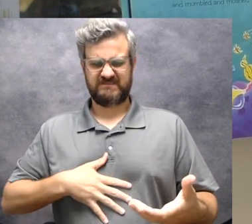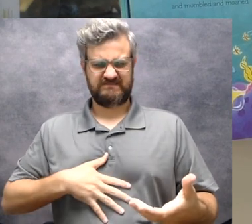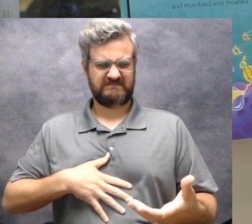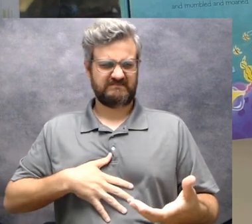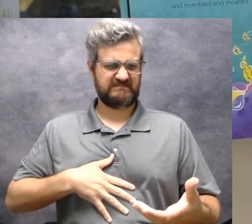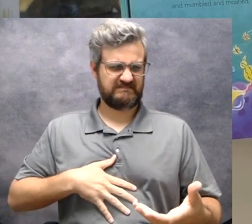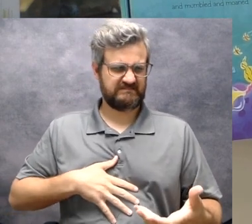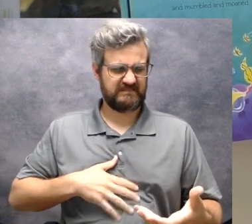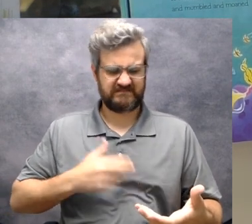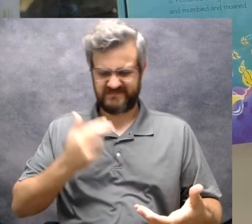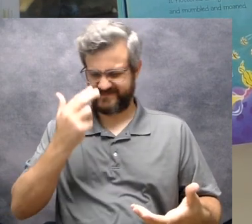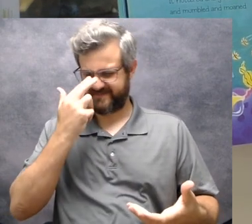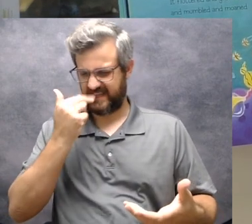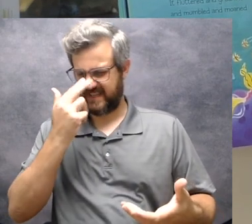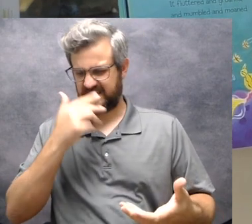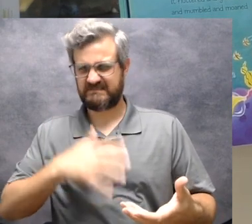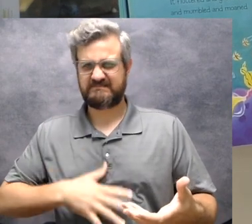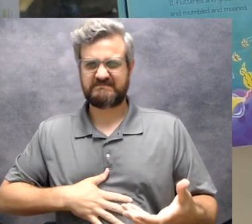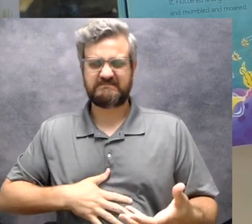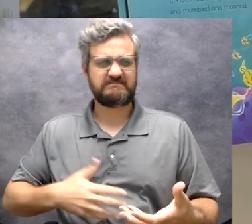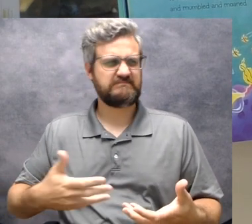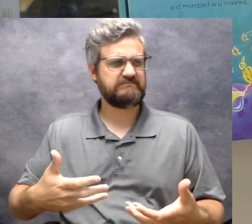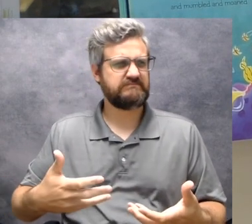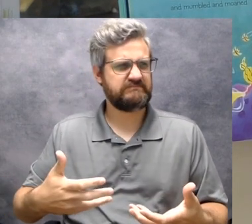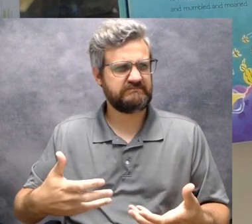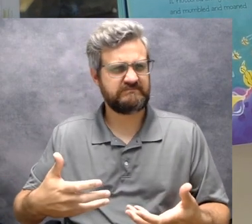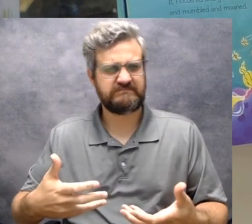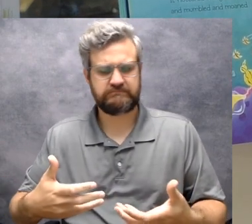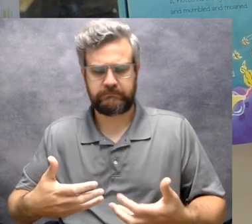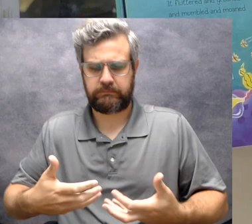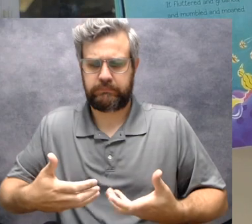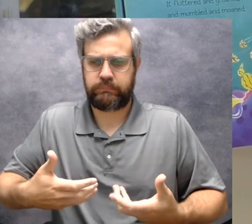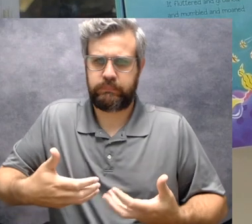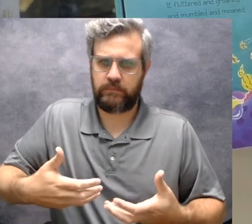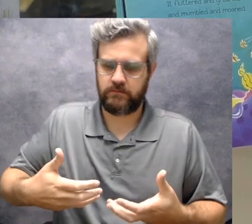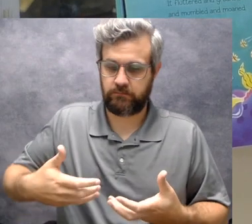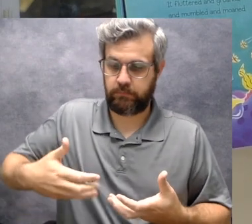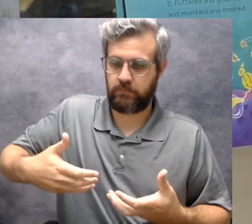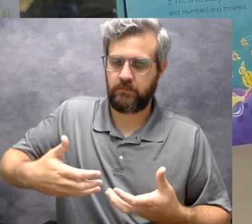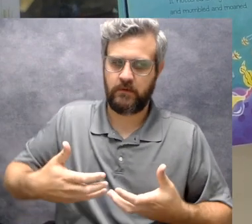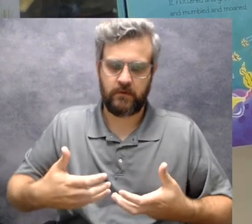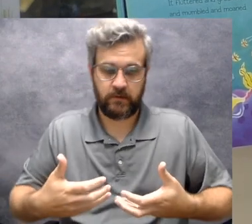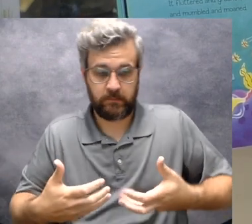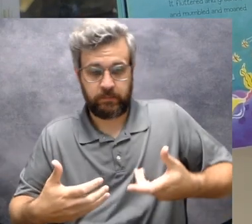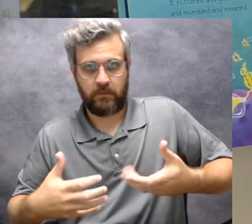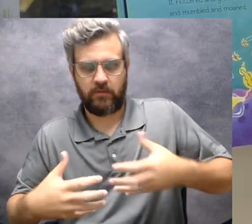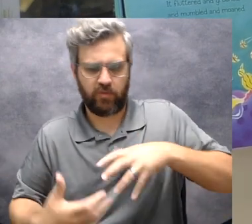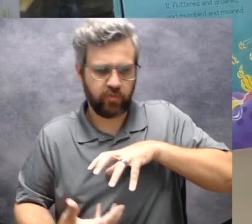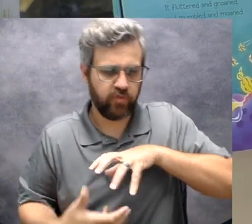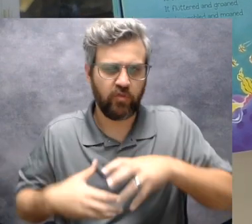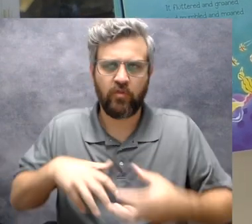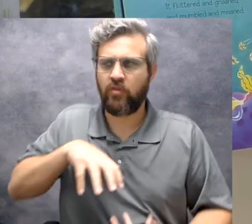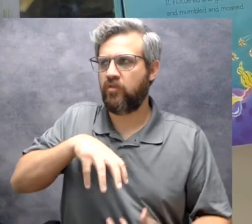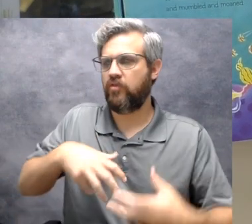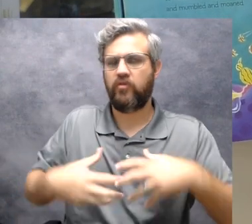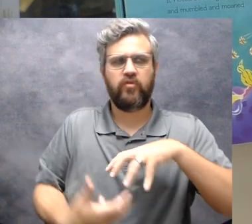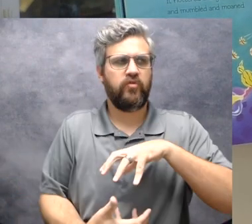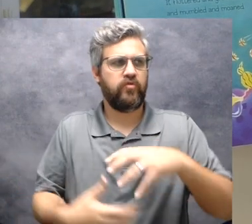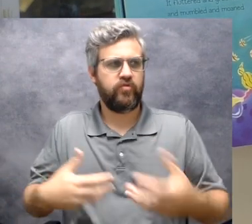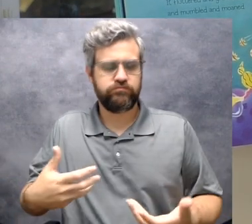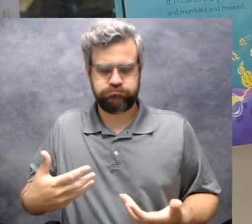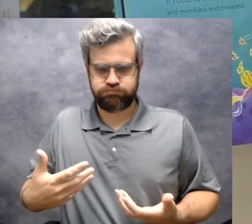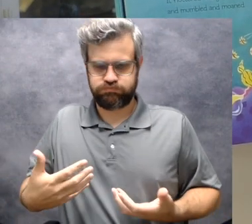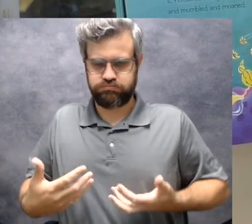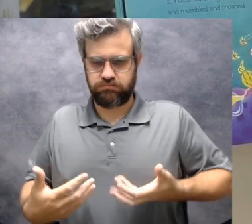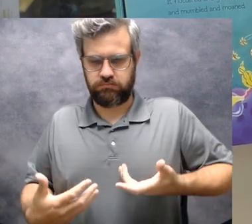very funny it rumbled and it grumbled and it turned and it tumbled it